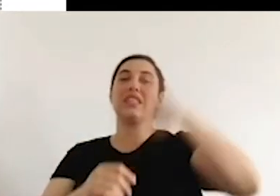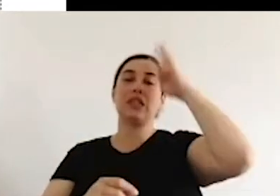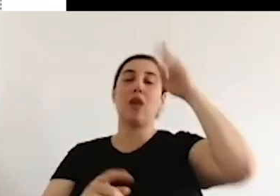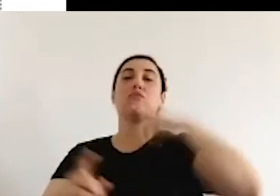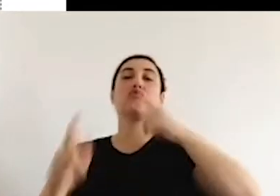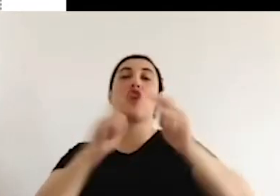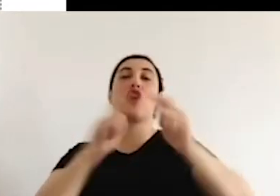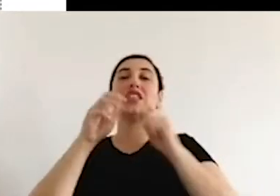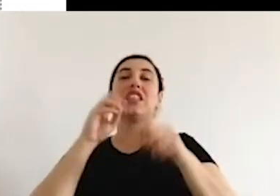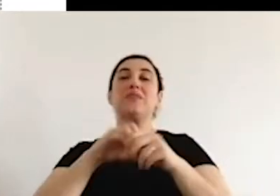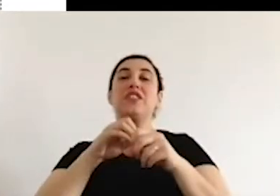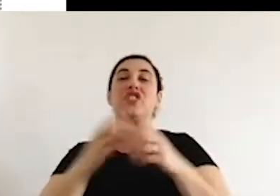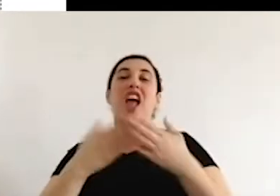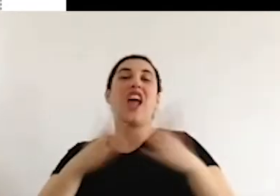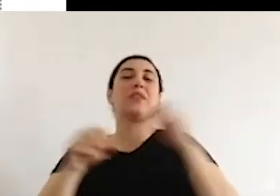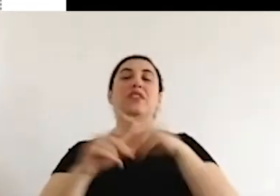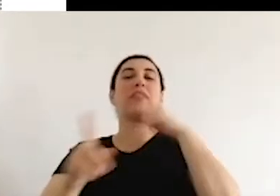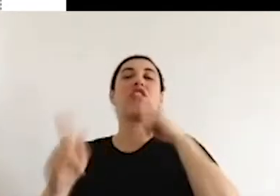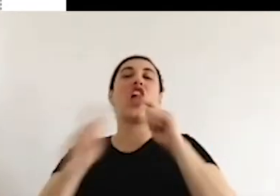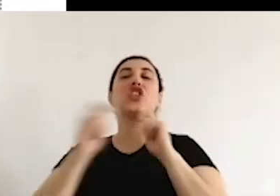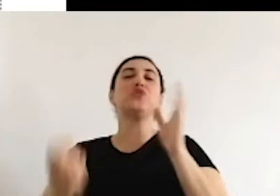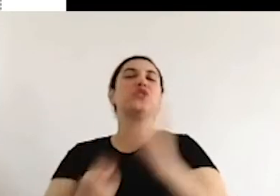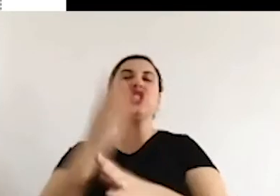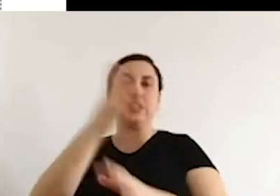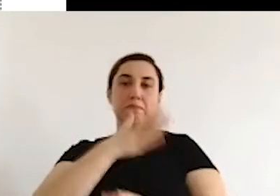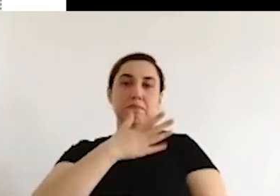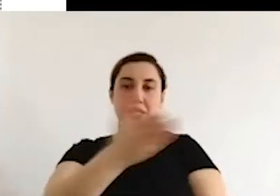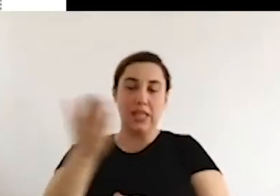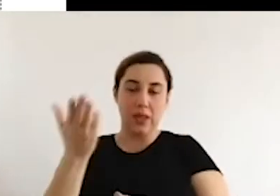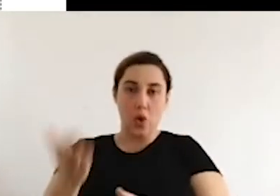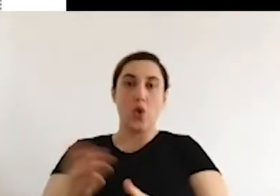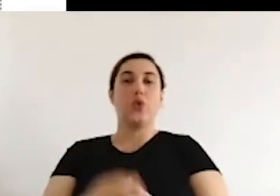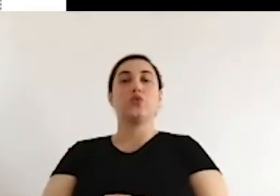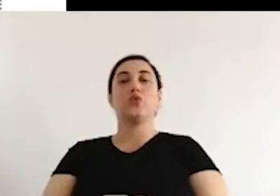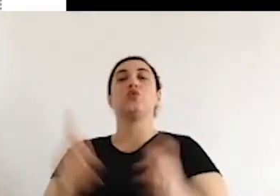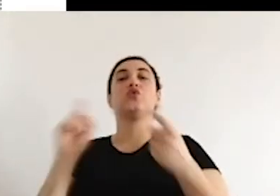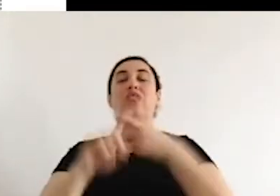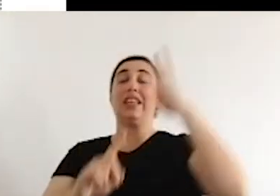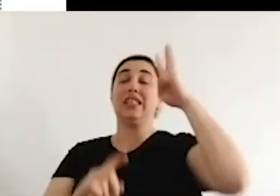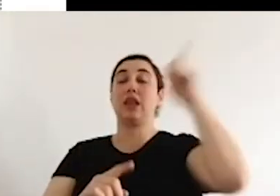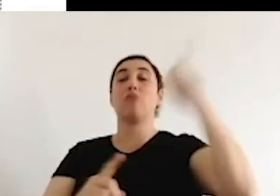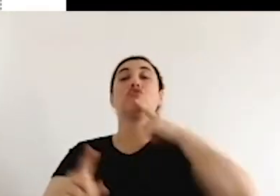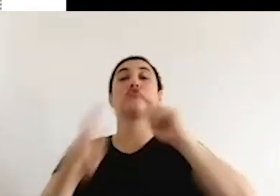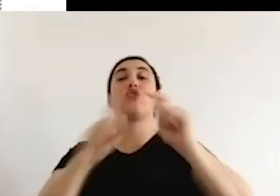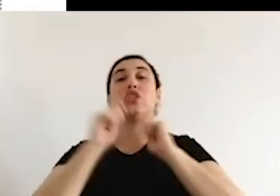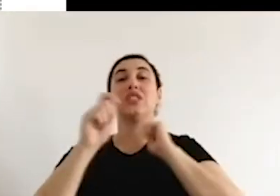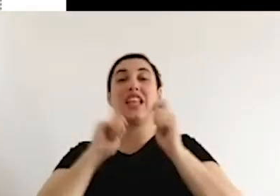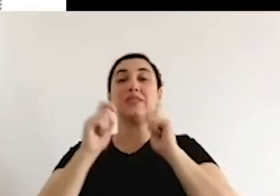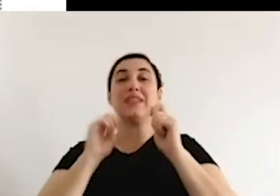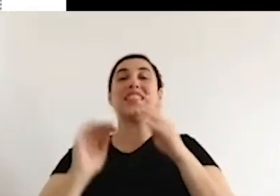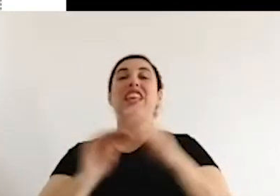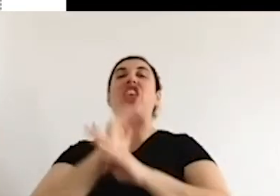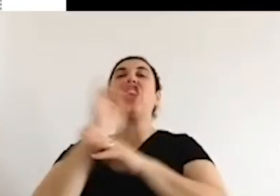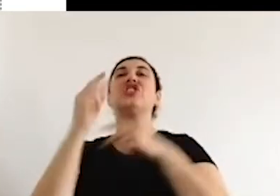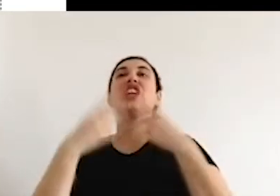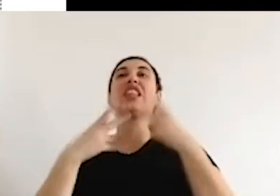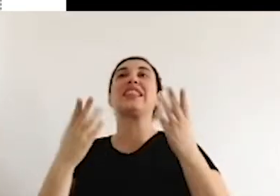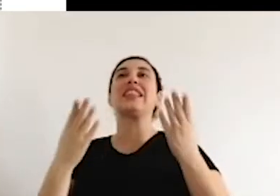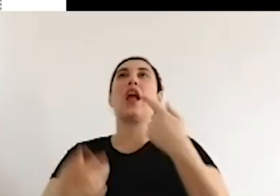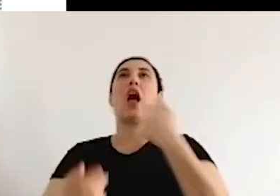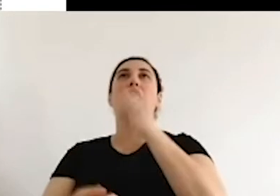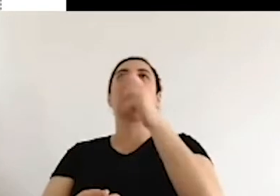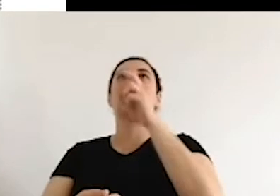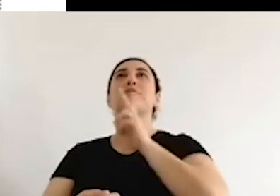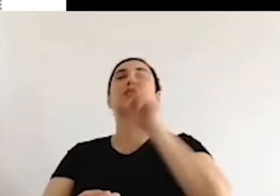around Turkey's withdrawal from the Istanbul Convention. But the women's rights groups, they